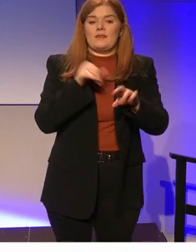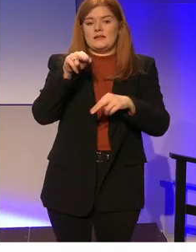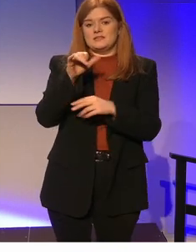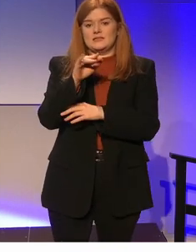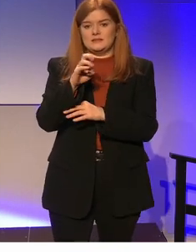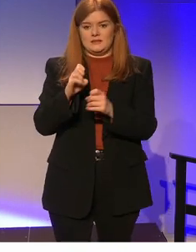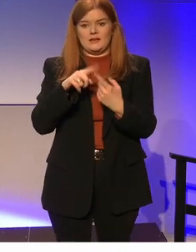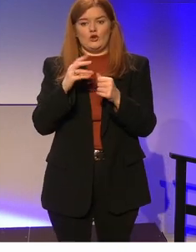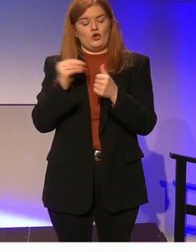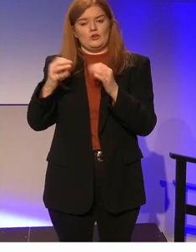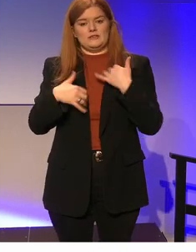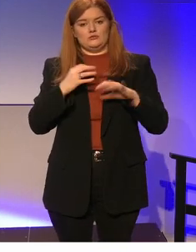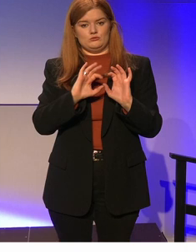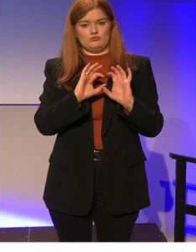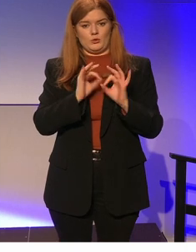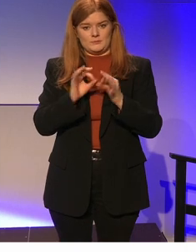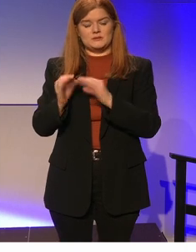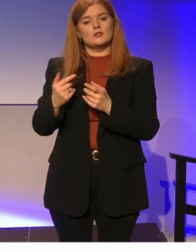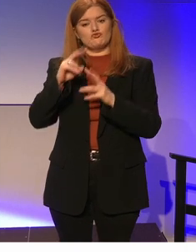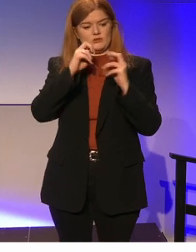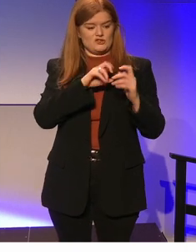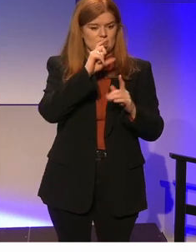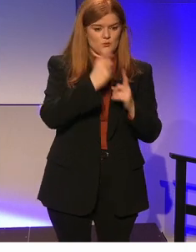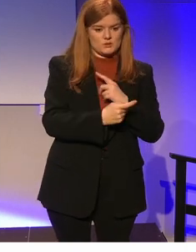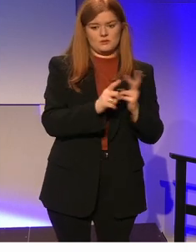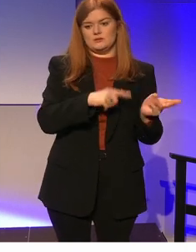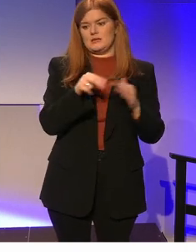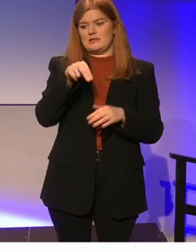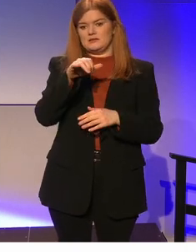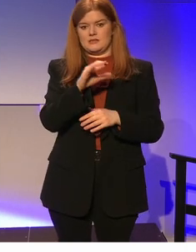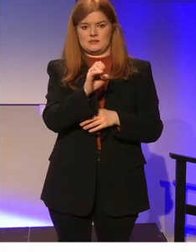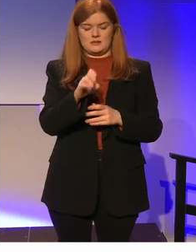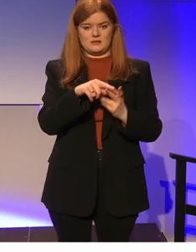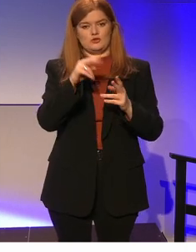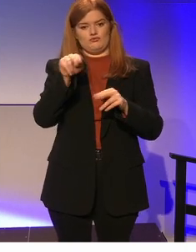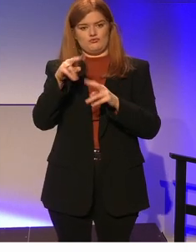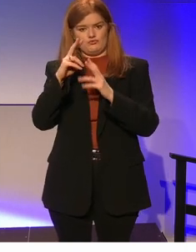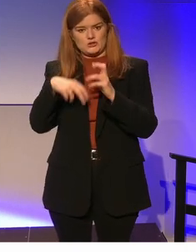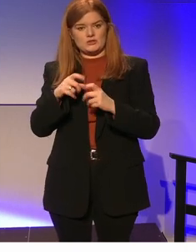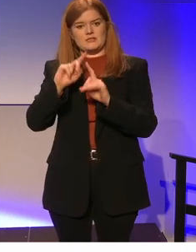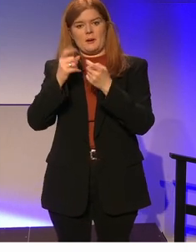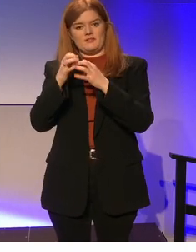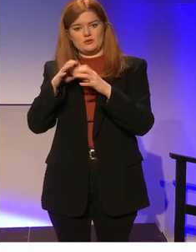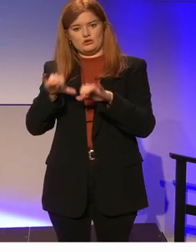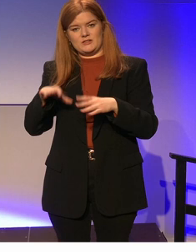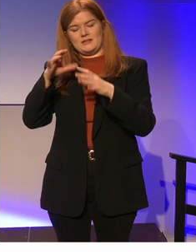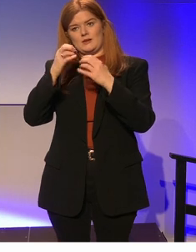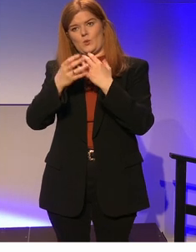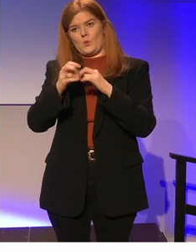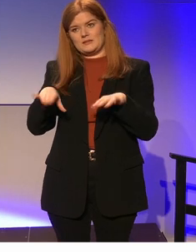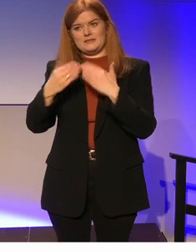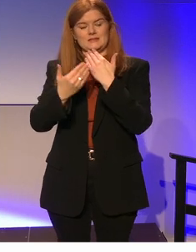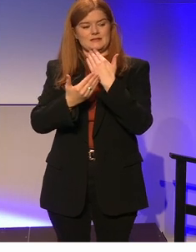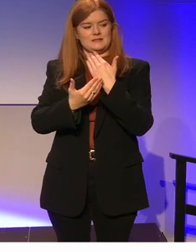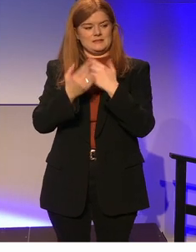state bodies, the Research Council, the NCSE, their research, the Department of Children, Equality, Disability,